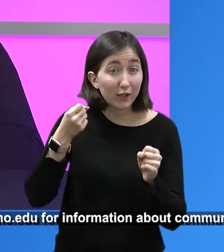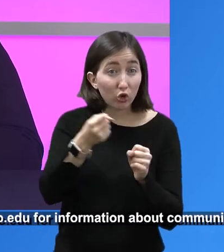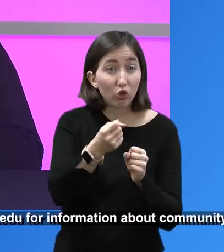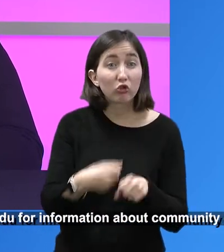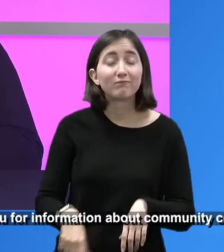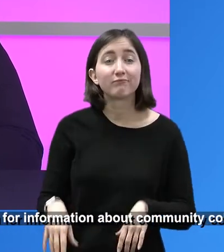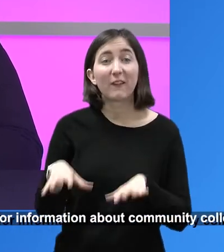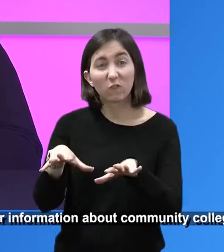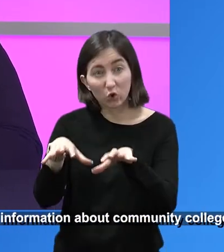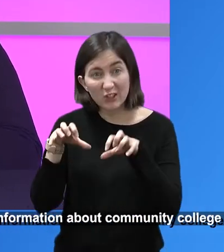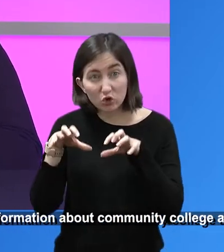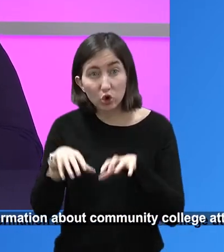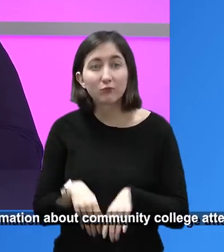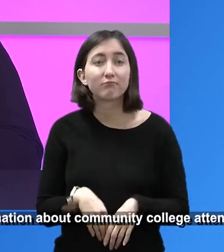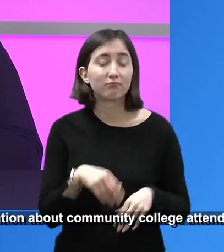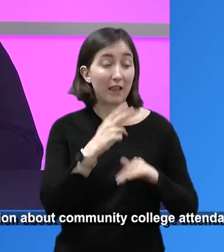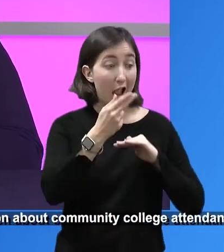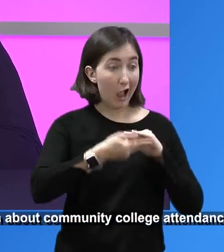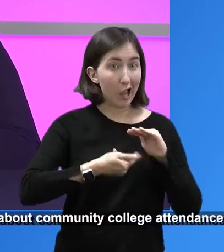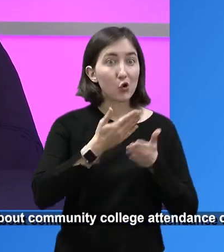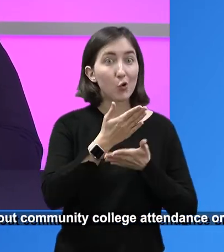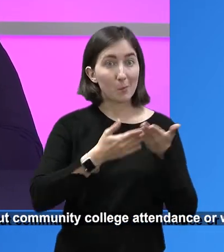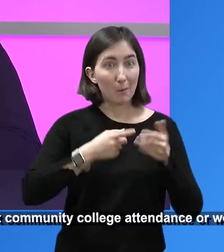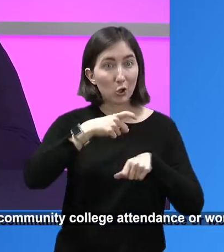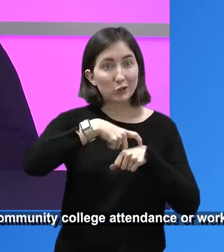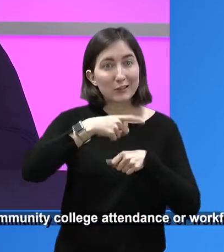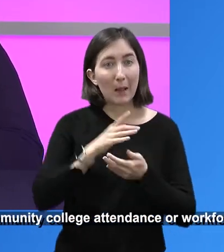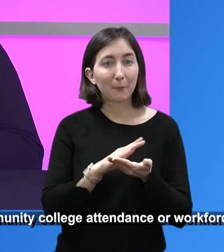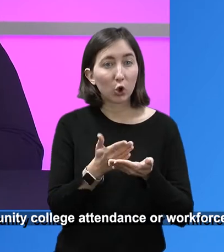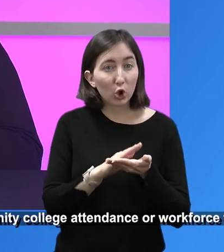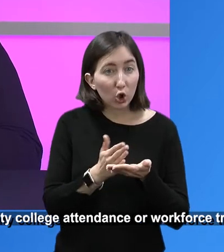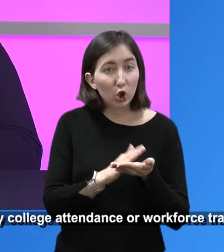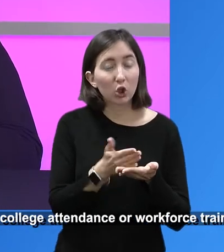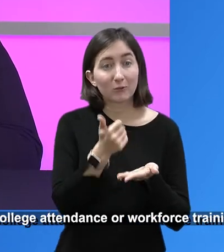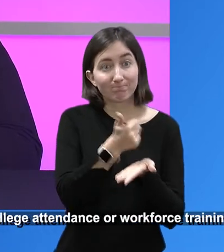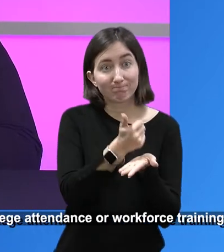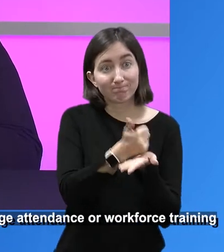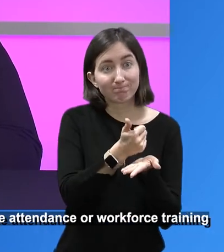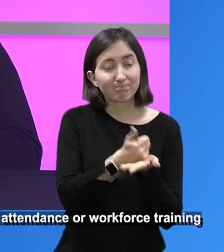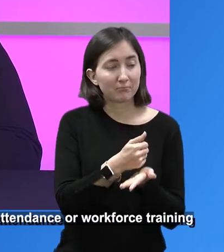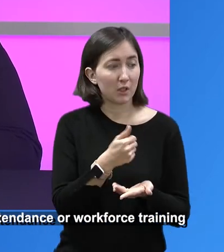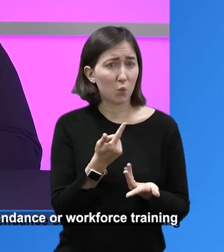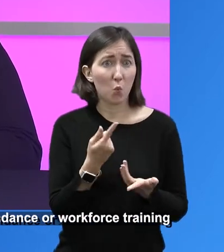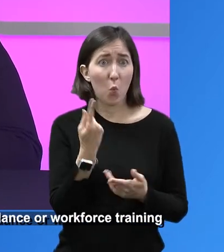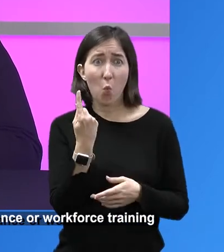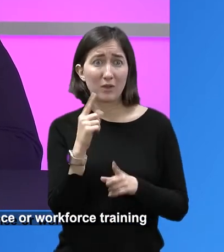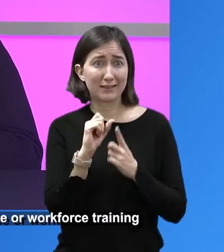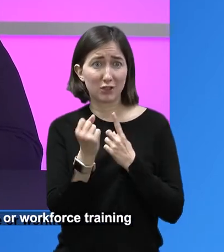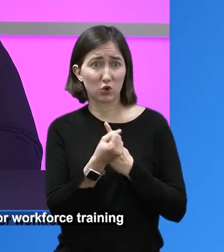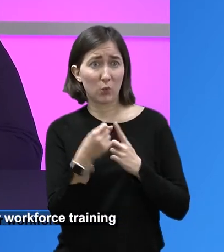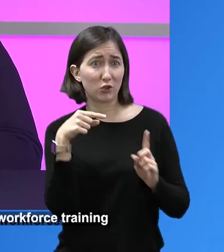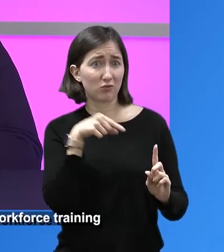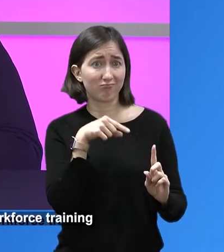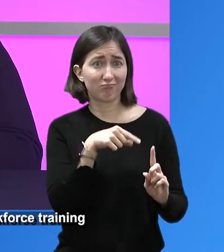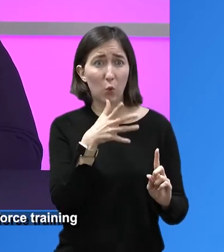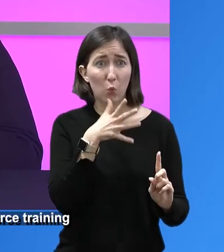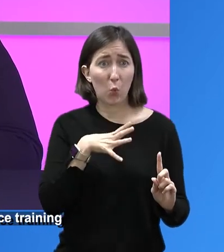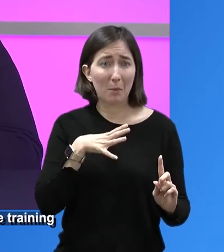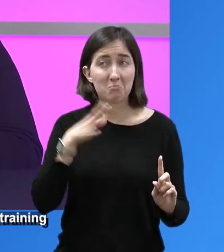home, refrigerators and freezers, because they prepare meals. And she was going to hire a part-time cook. And so